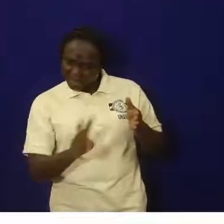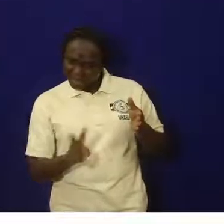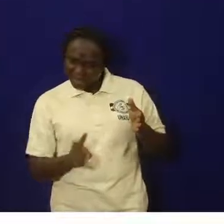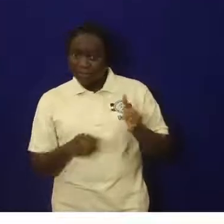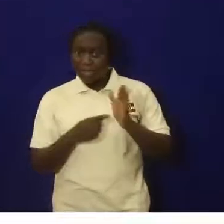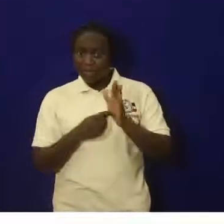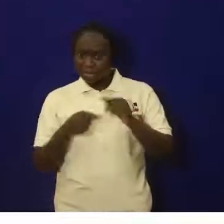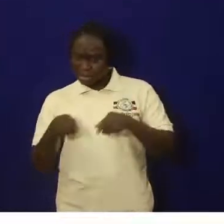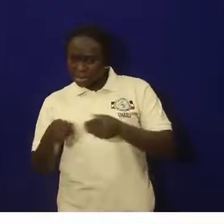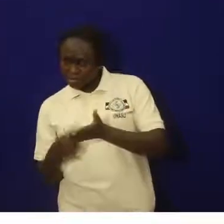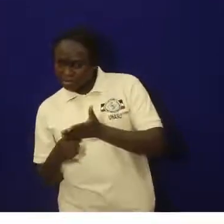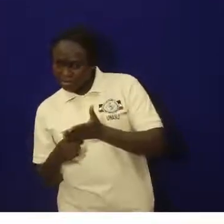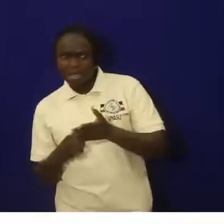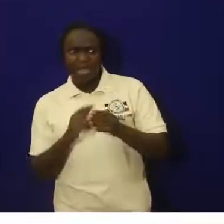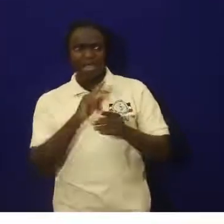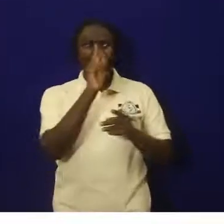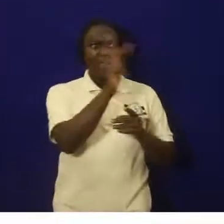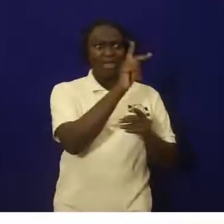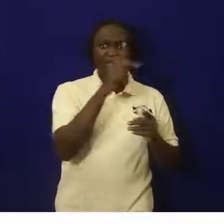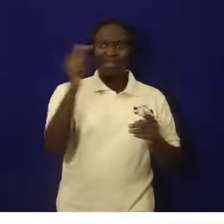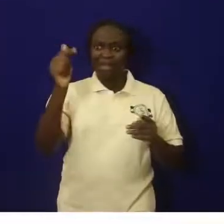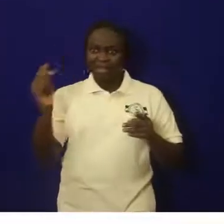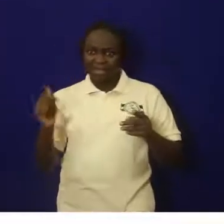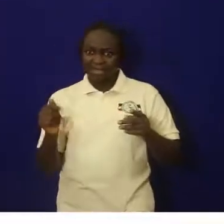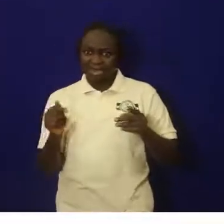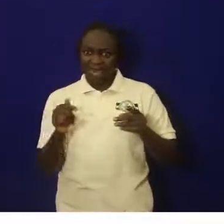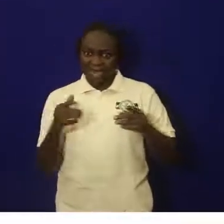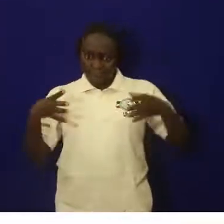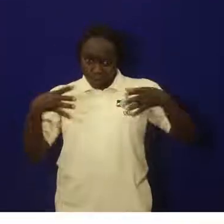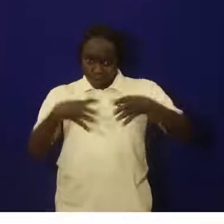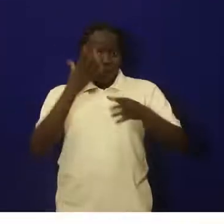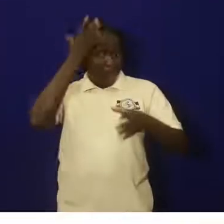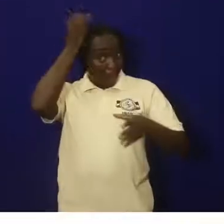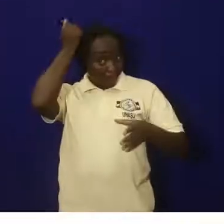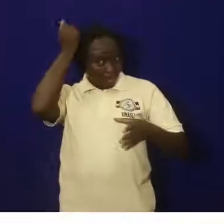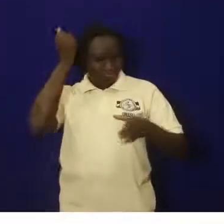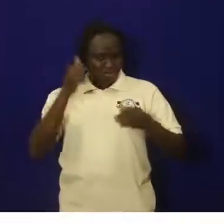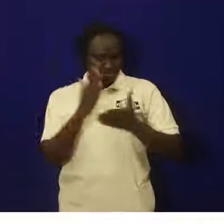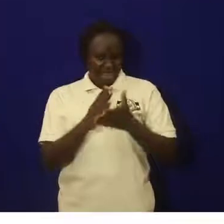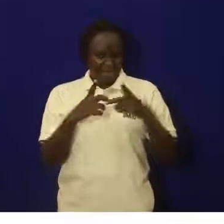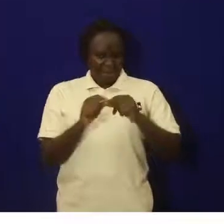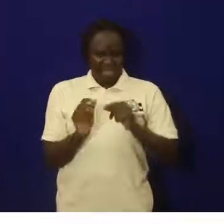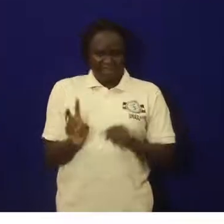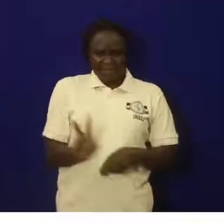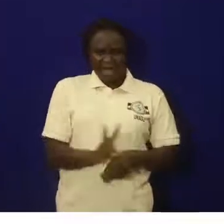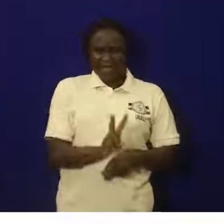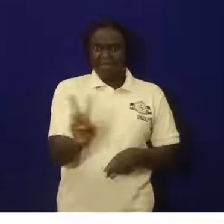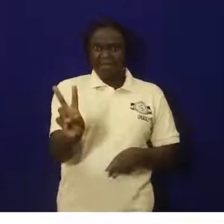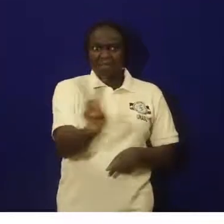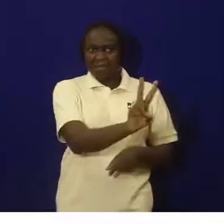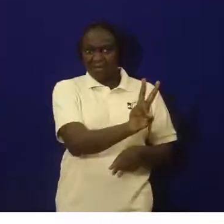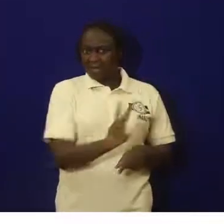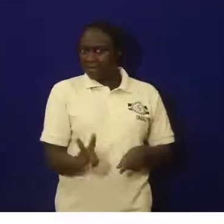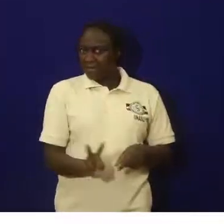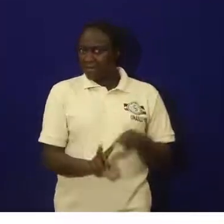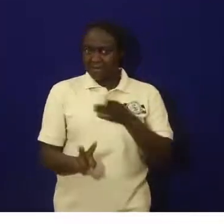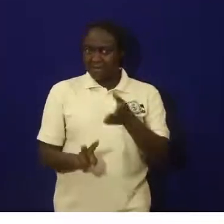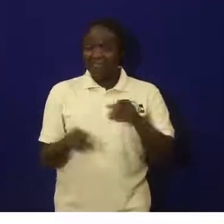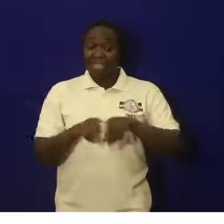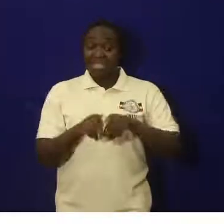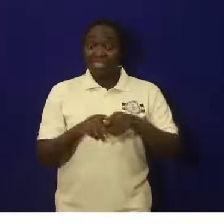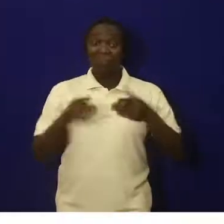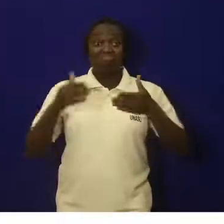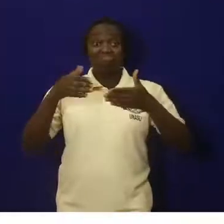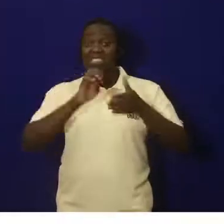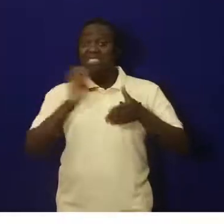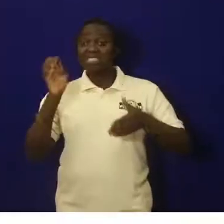in Kenya, you find similar words. Even when you go outside East Africa,